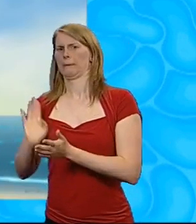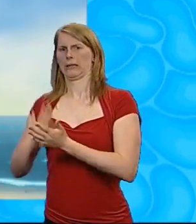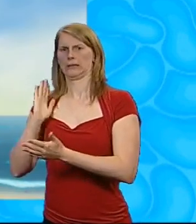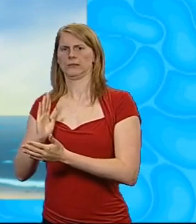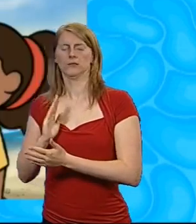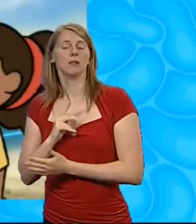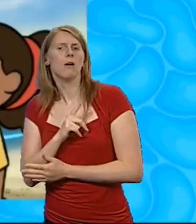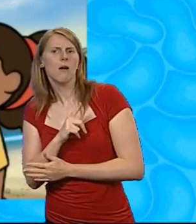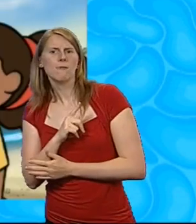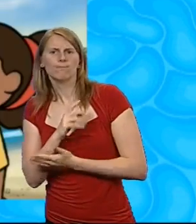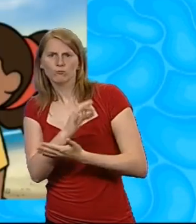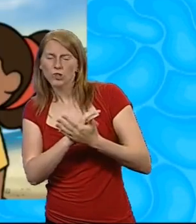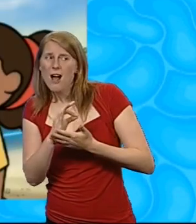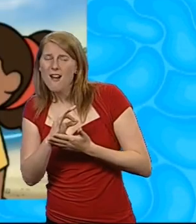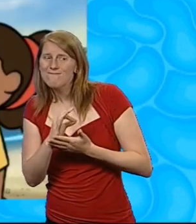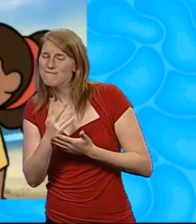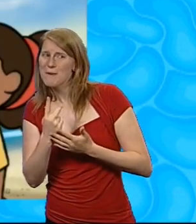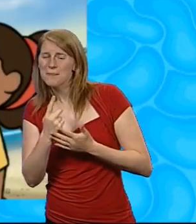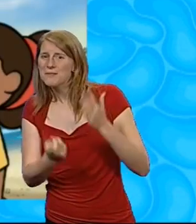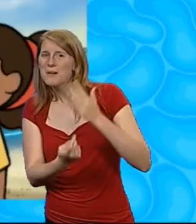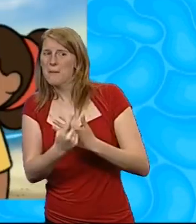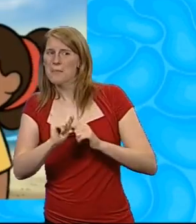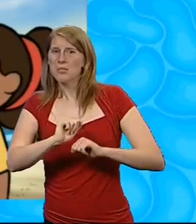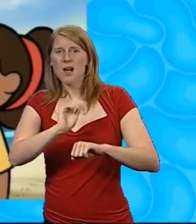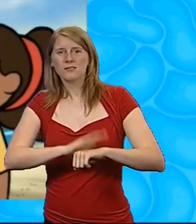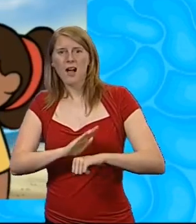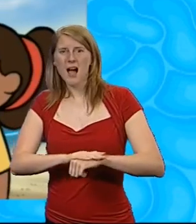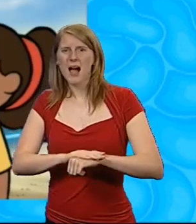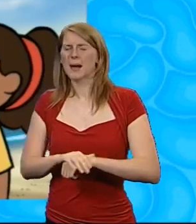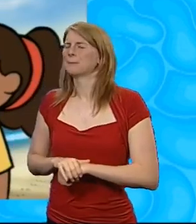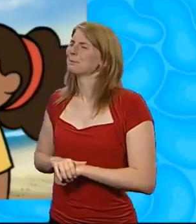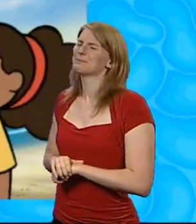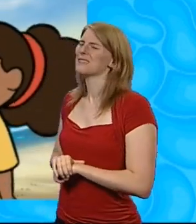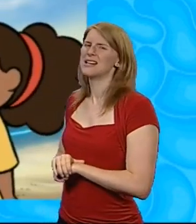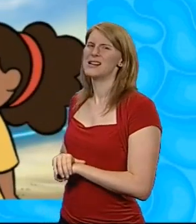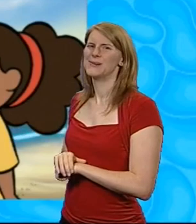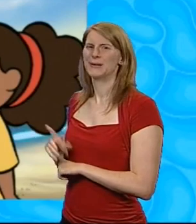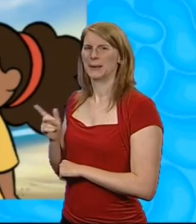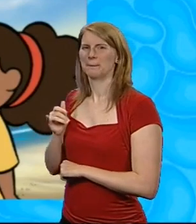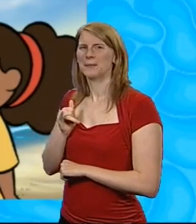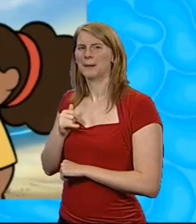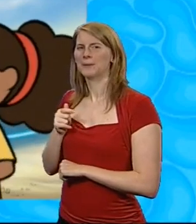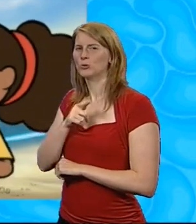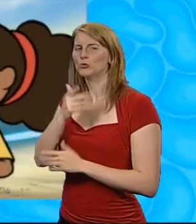have a schedule of their own. Or maybe you just don't know the right places to look, like I do.